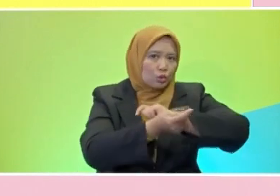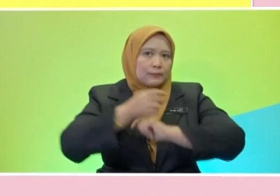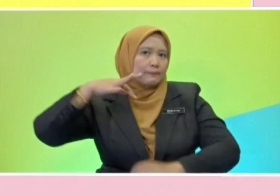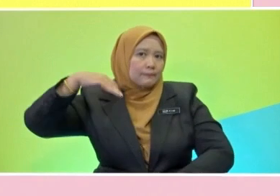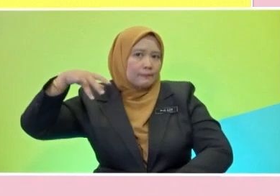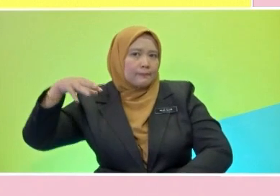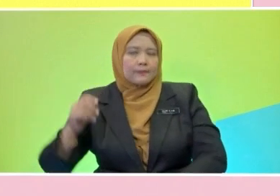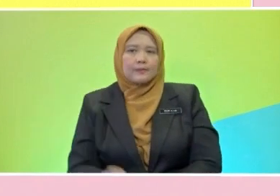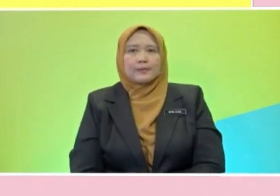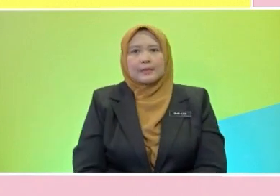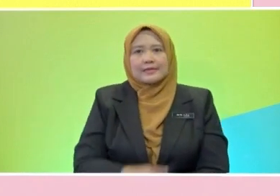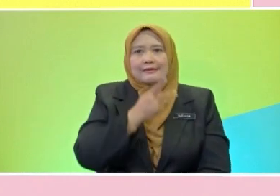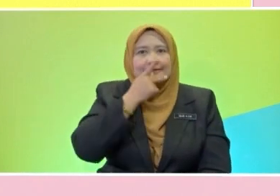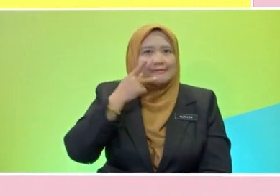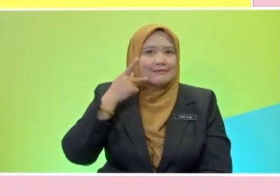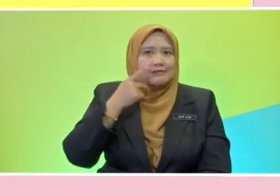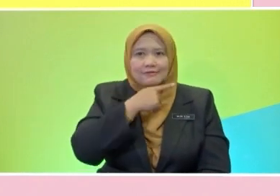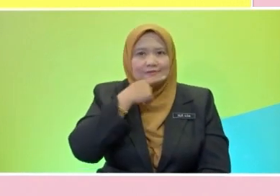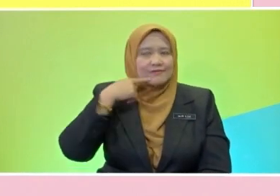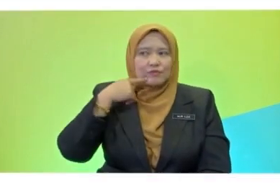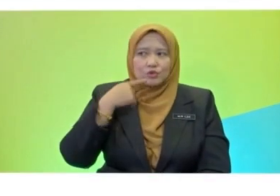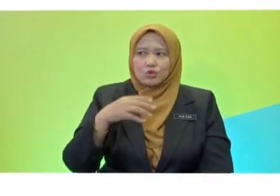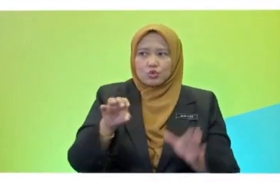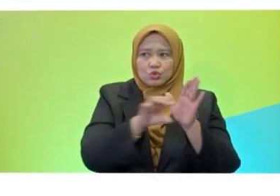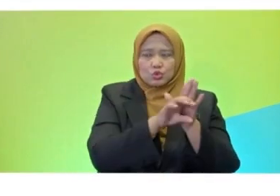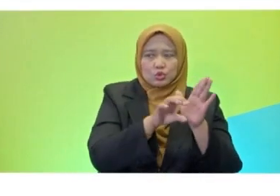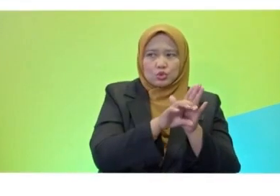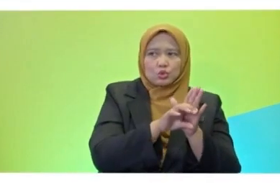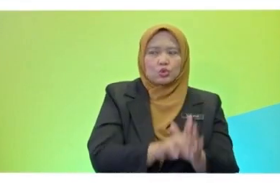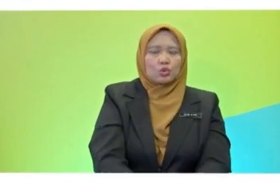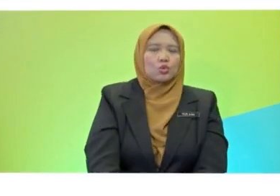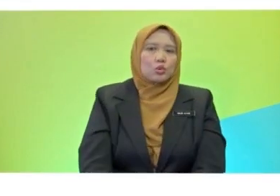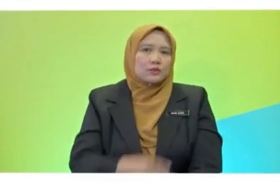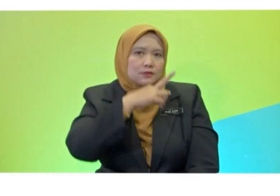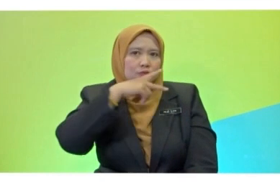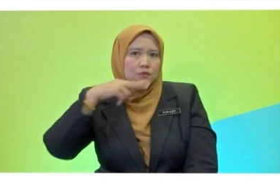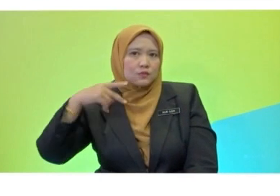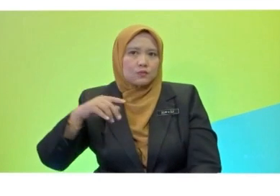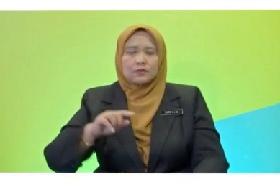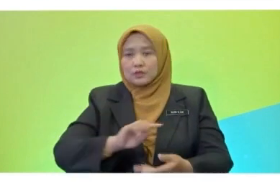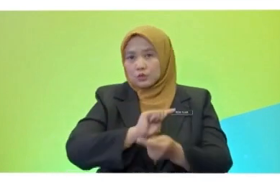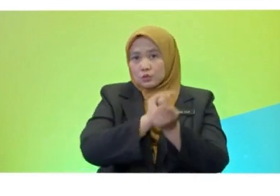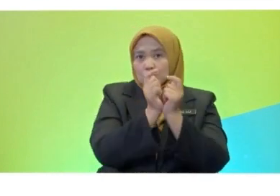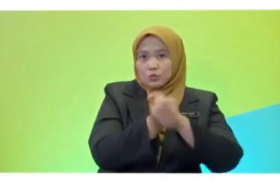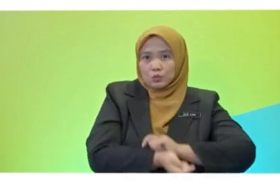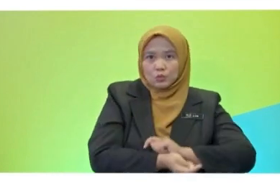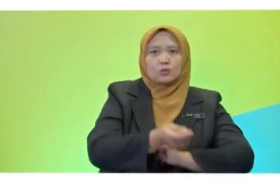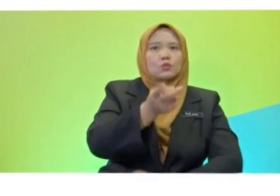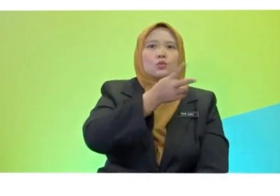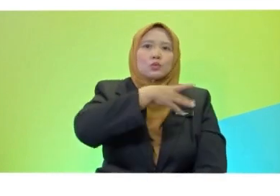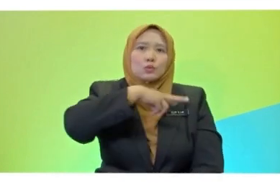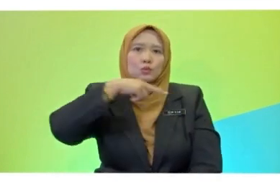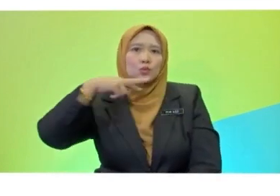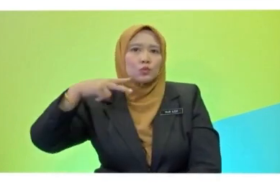verbs. For example, swim becomes swam. You don't say swimmed. Yes, yes.